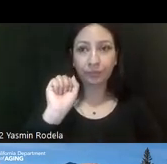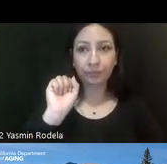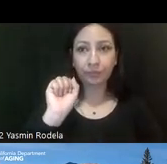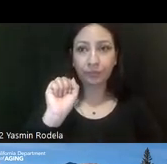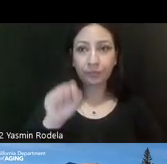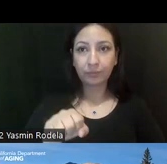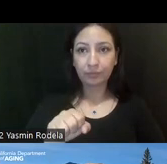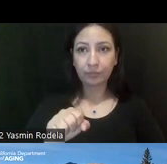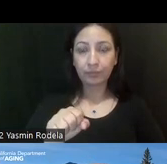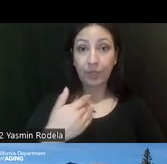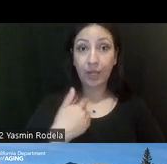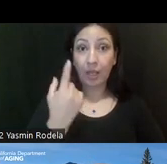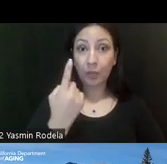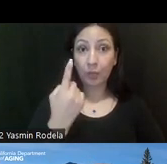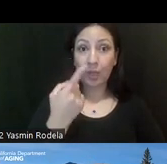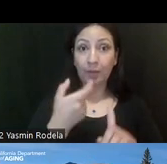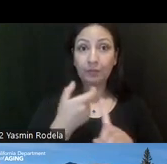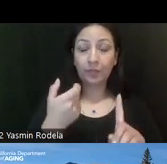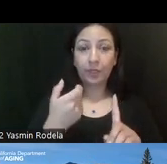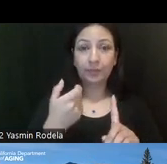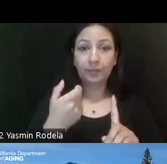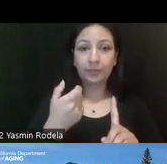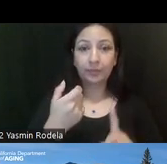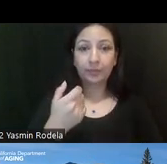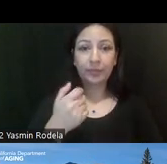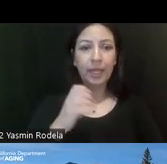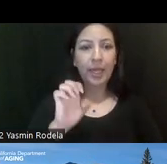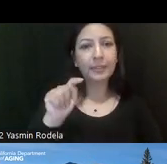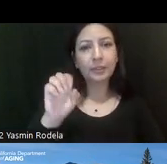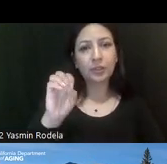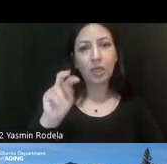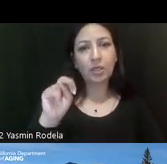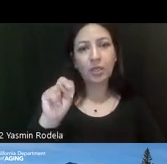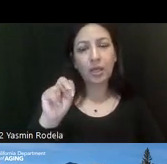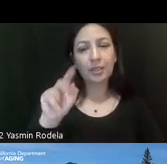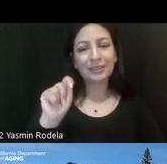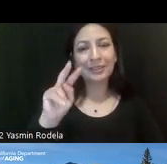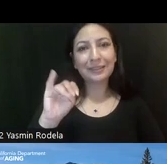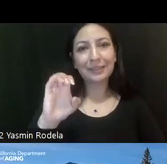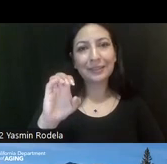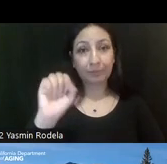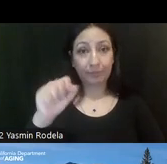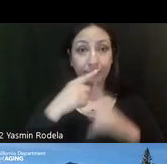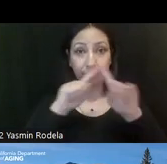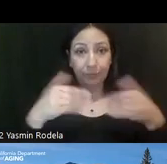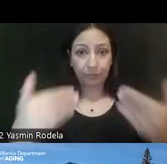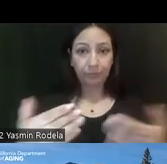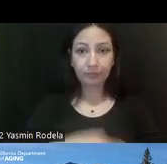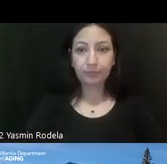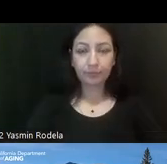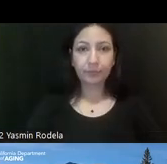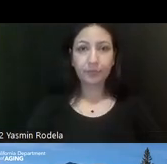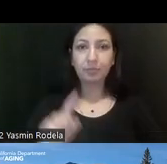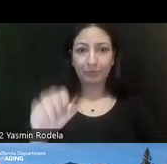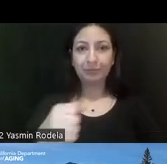And we have one from Ed Sotnick. I'm unmuting your line. Go ahead. You